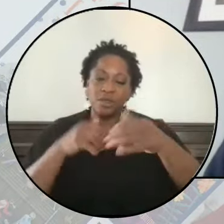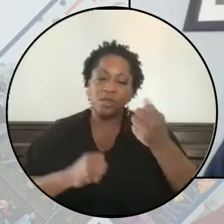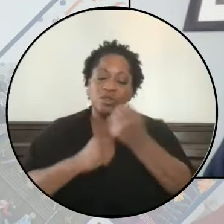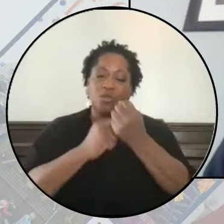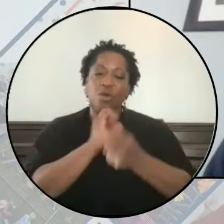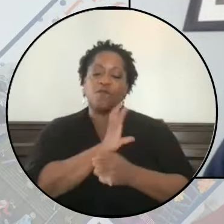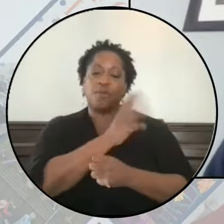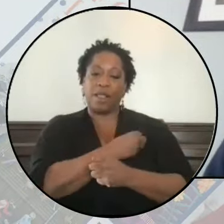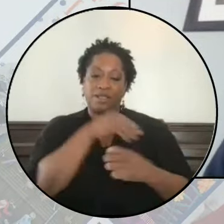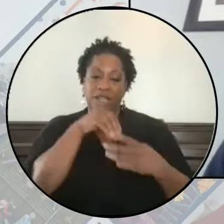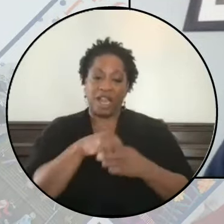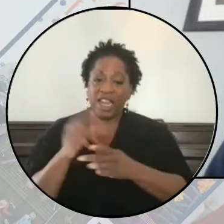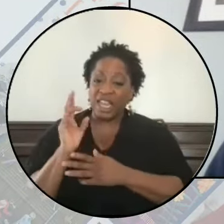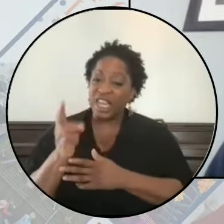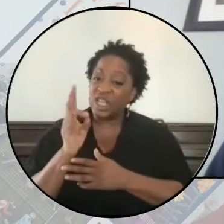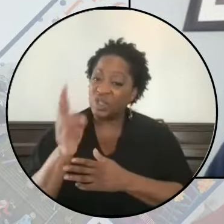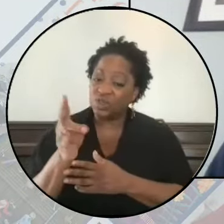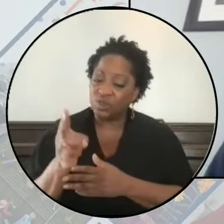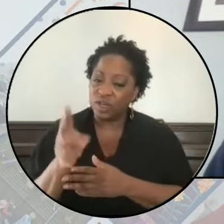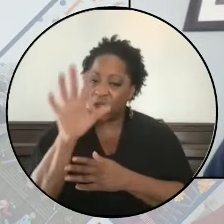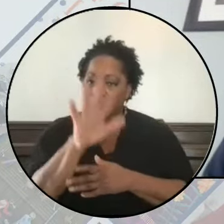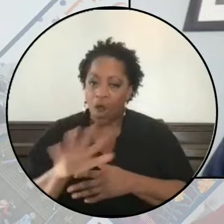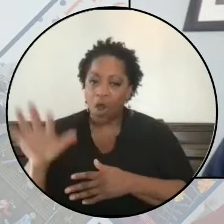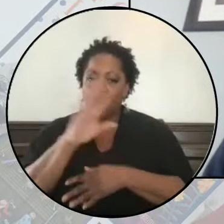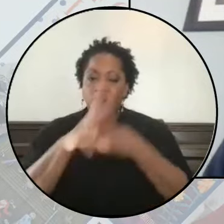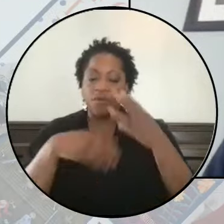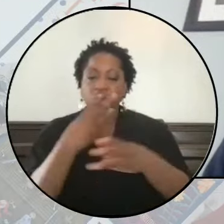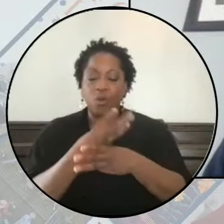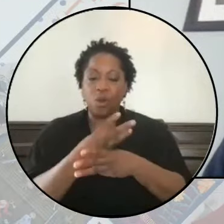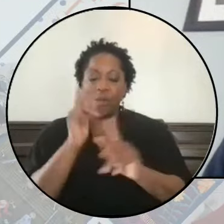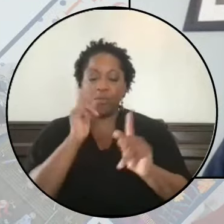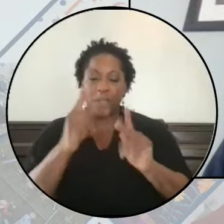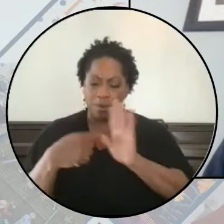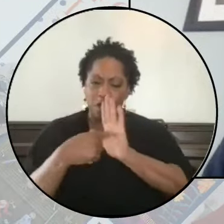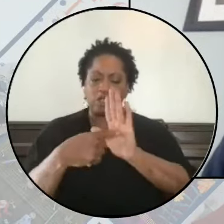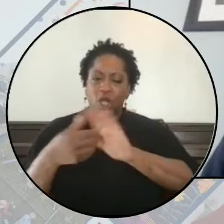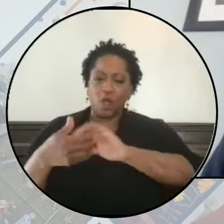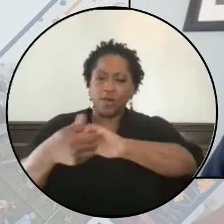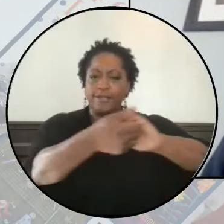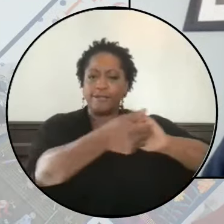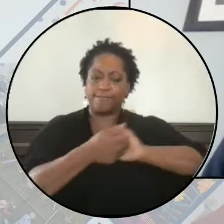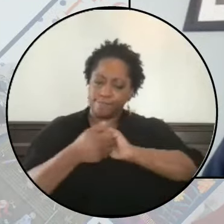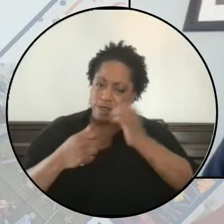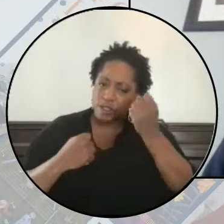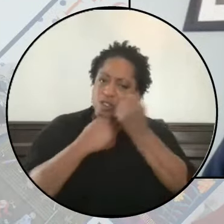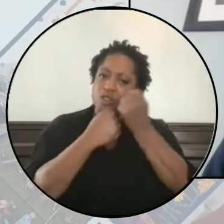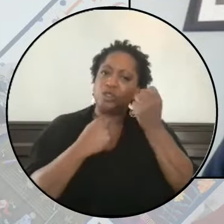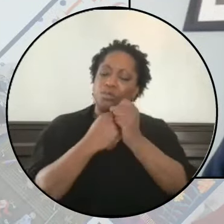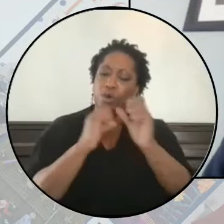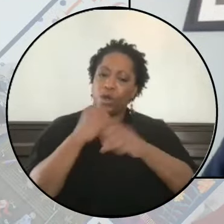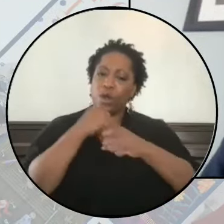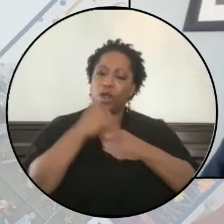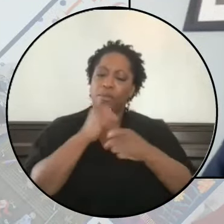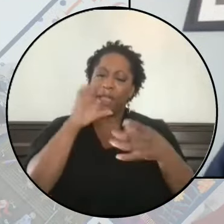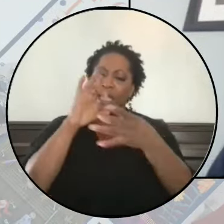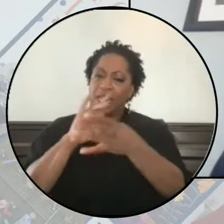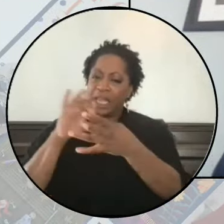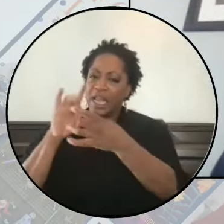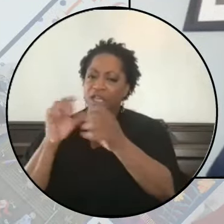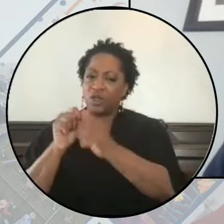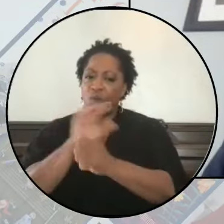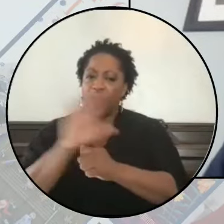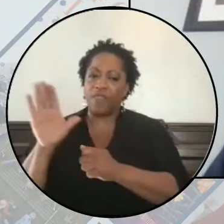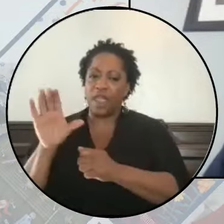in history. Everywhere, people are demonstrating their solidarity and are making connections between their